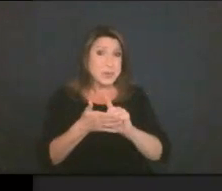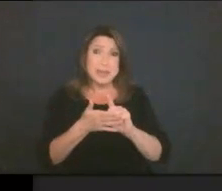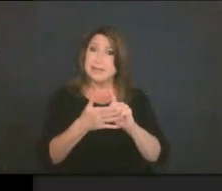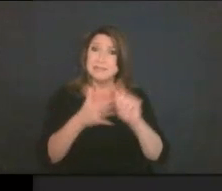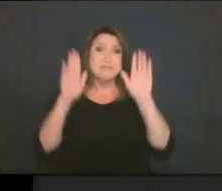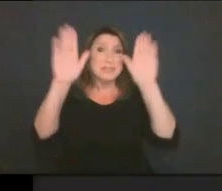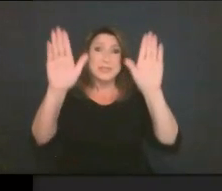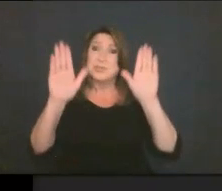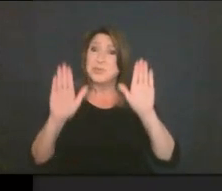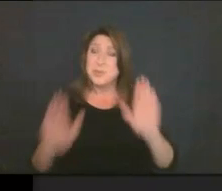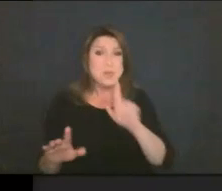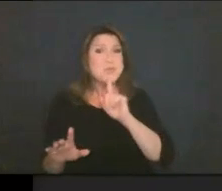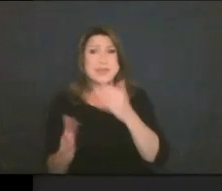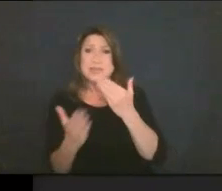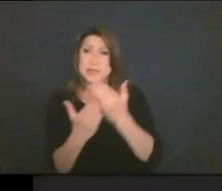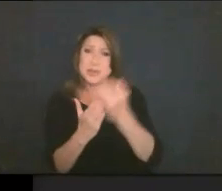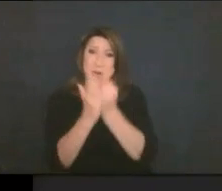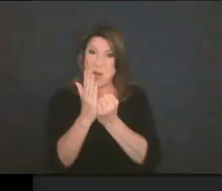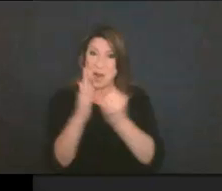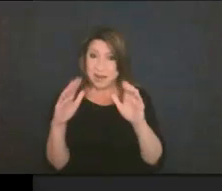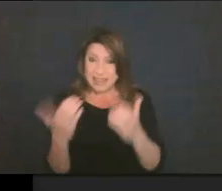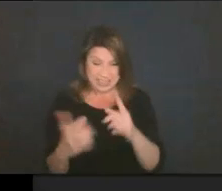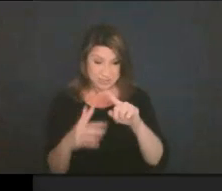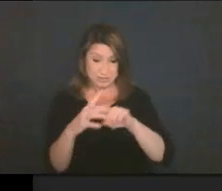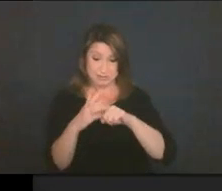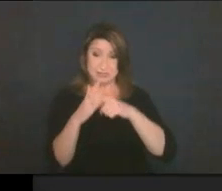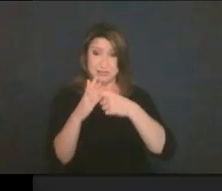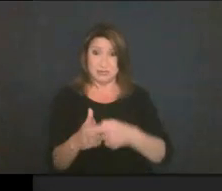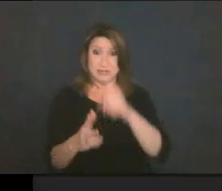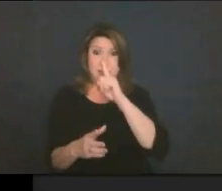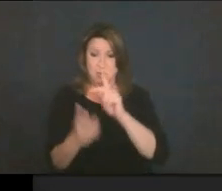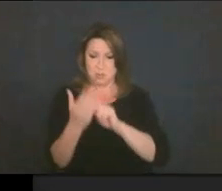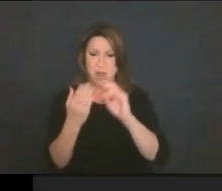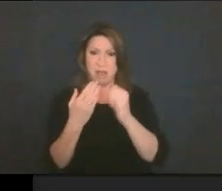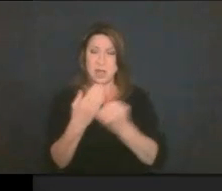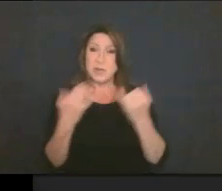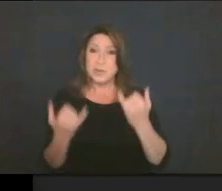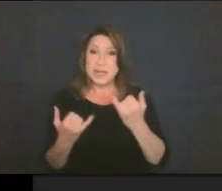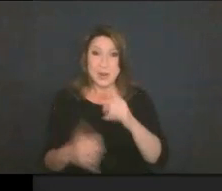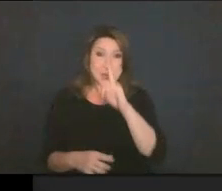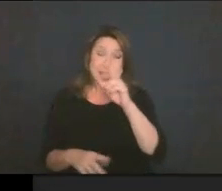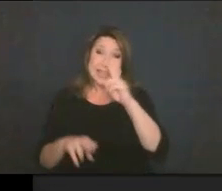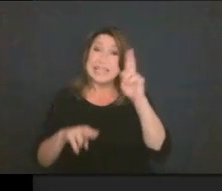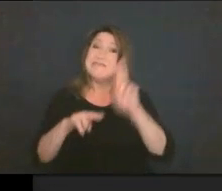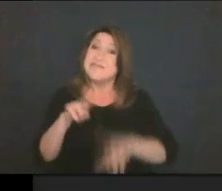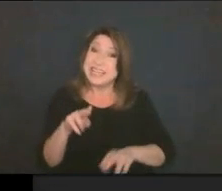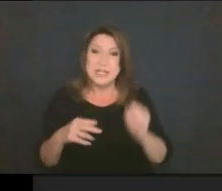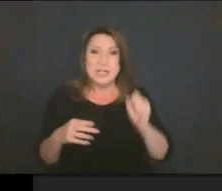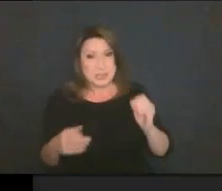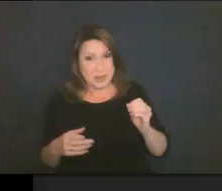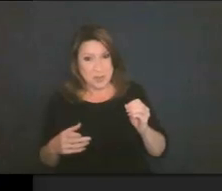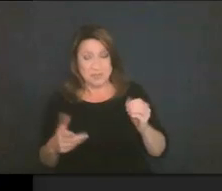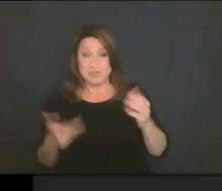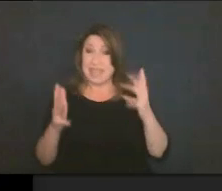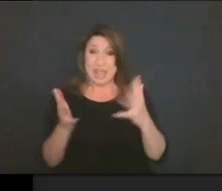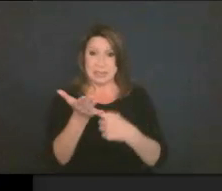art classes. And we started actual projects today, which is really fun. So I have been talking to